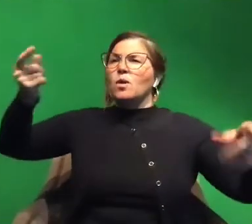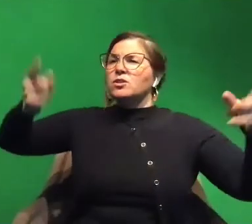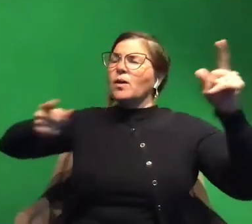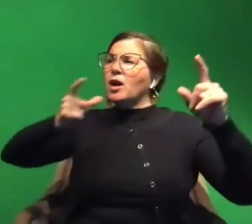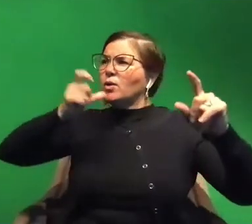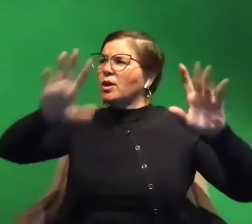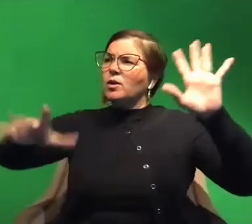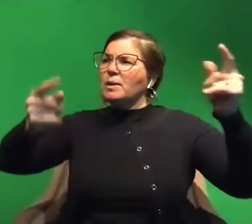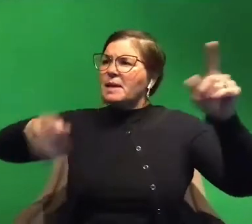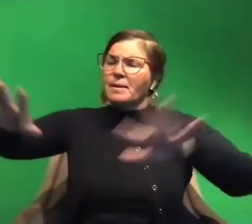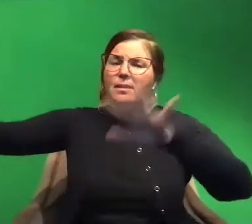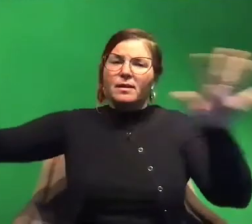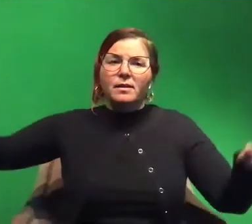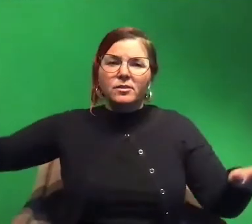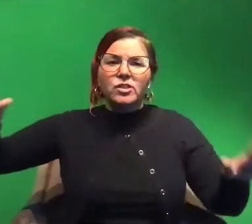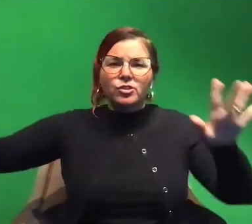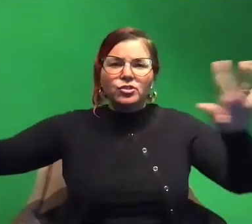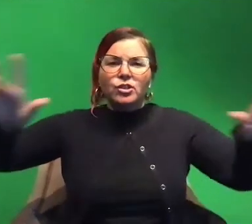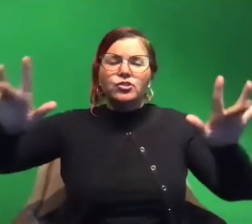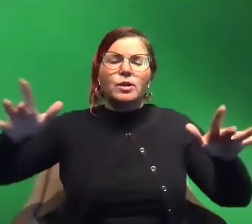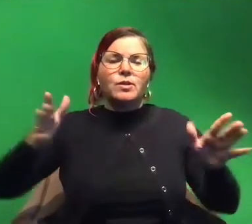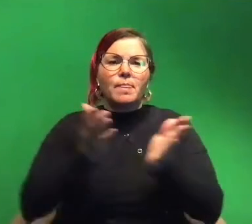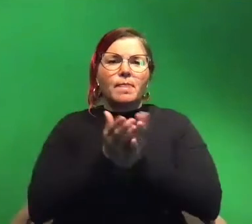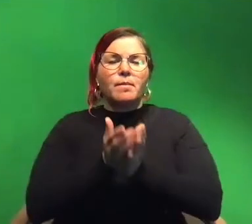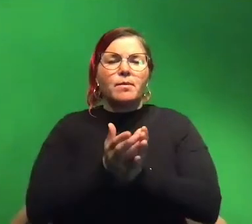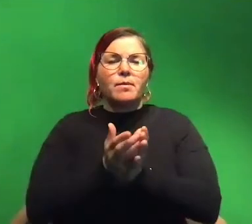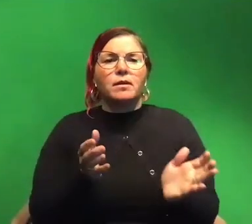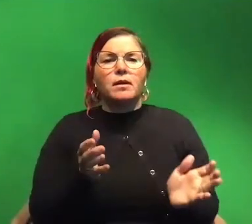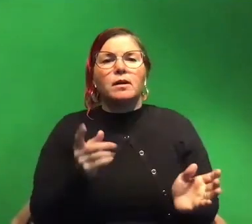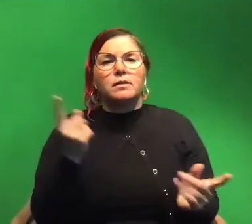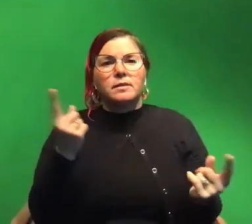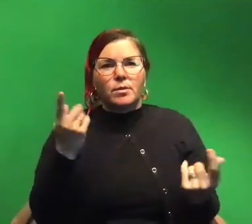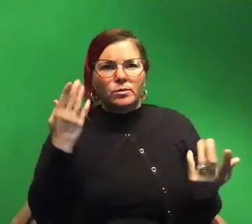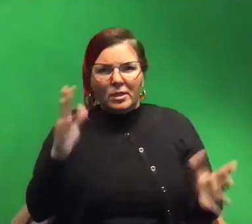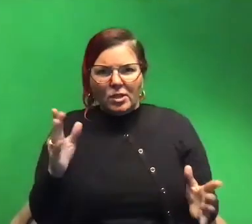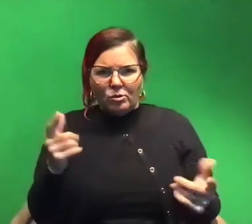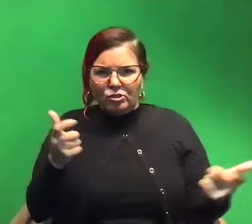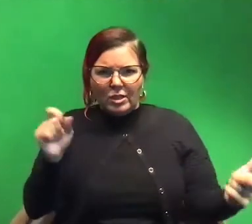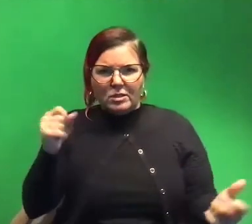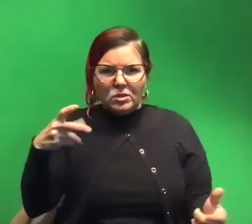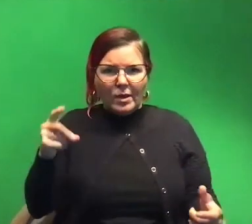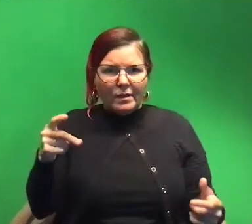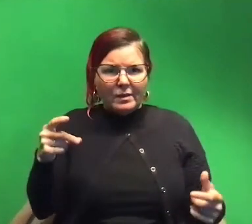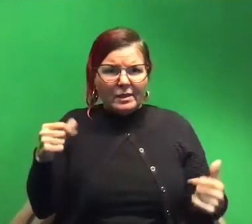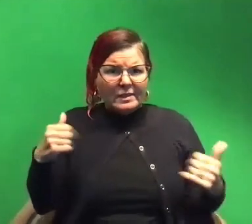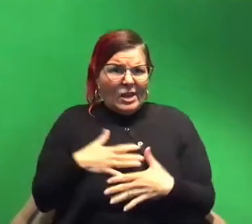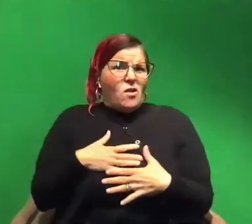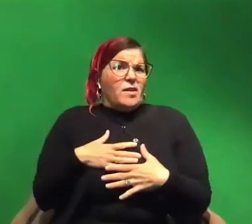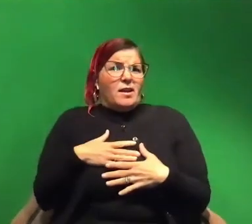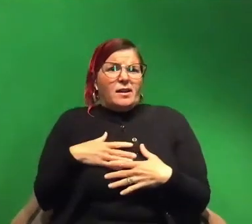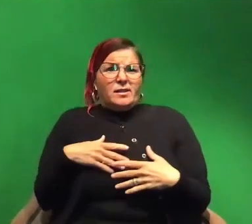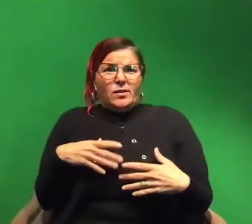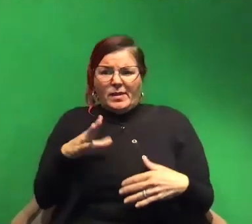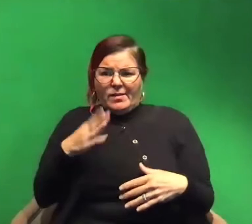what's what's happening and just like touching the boat and to someone who doesn't know what a giant squid is that's very scary like a